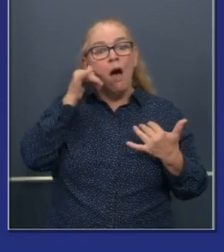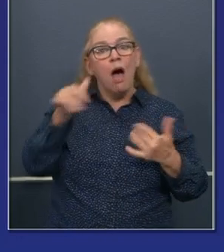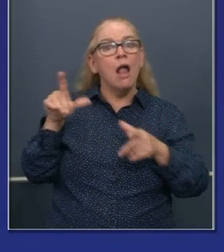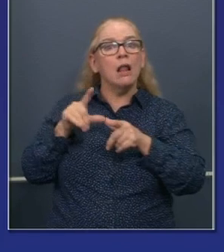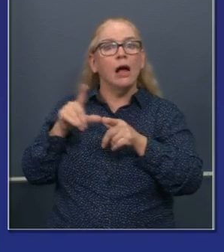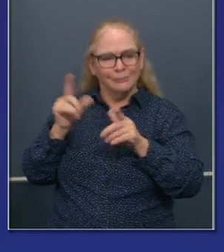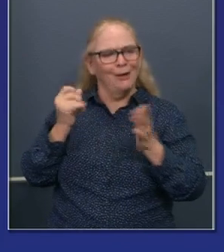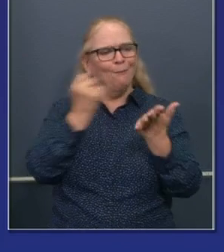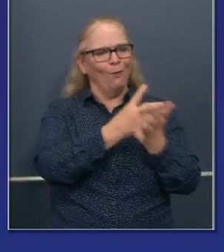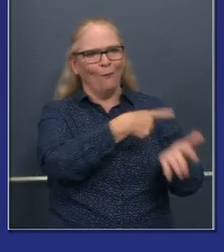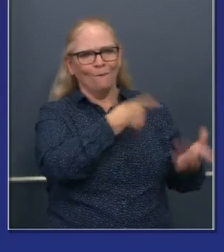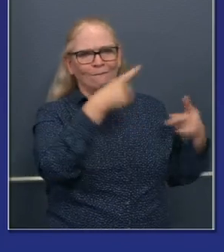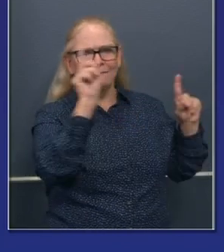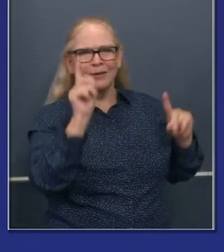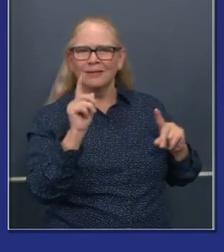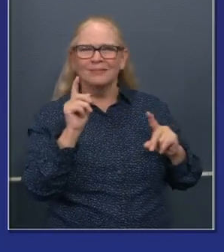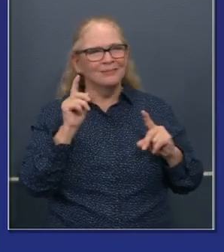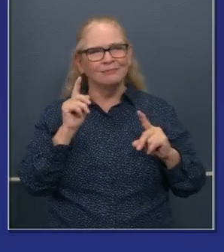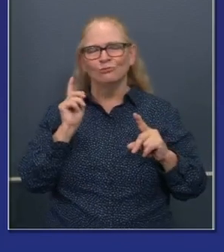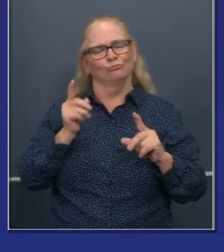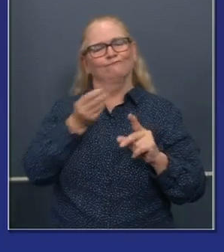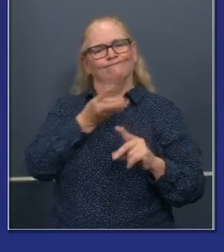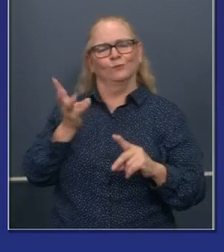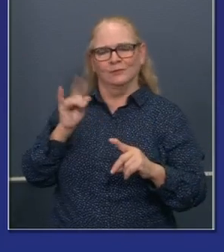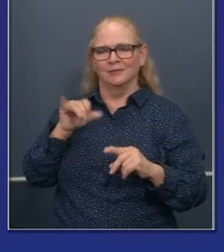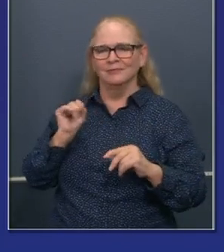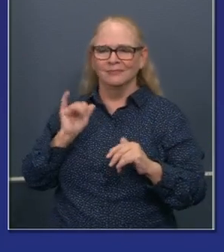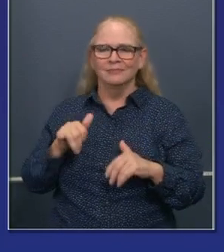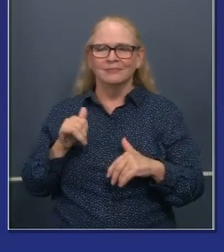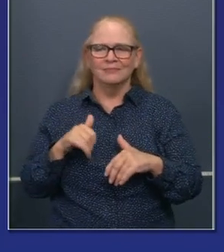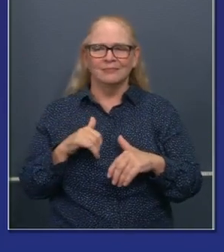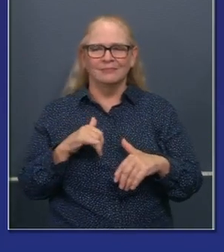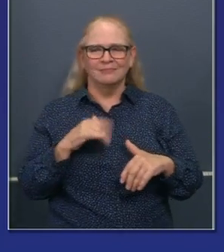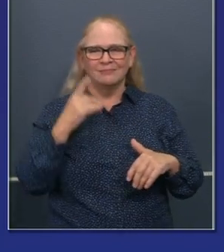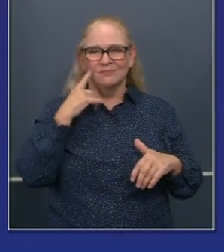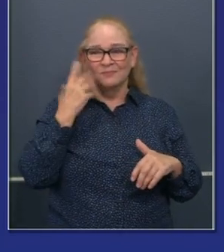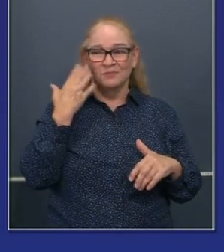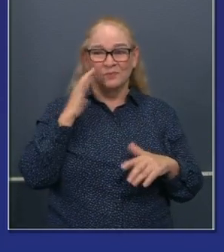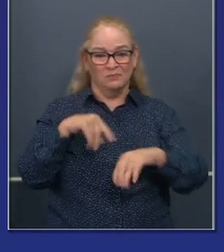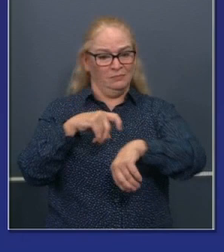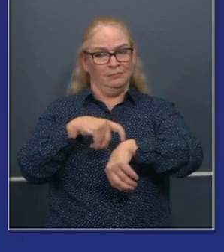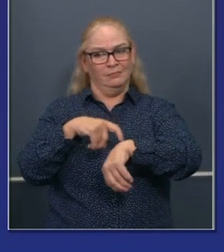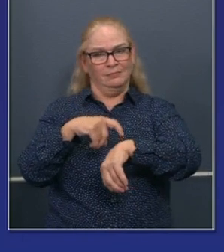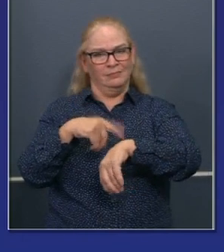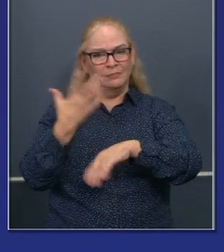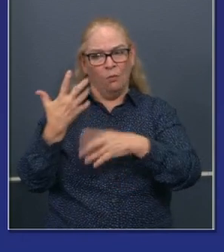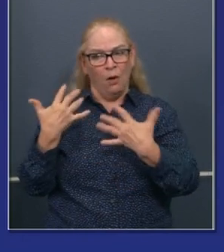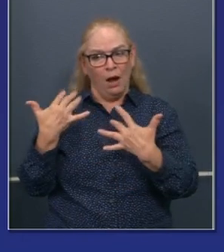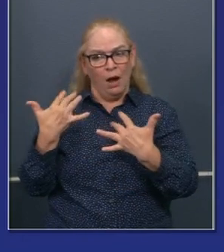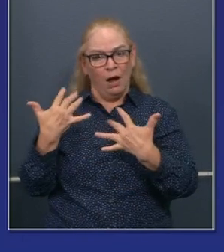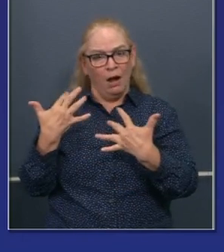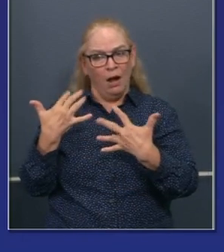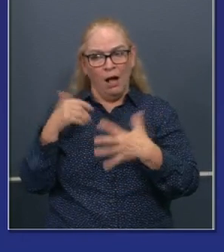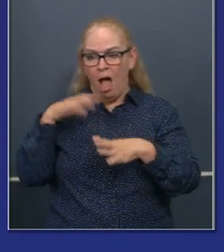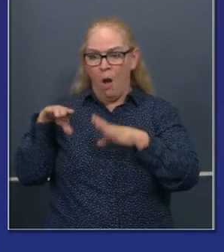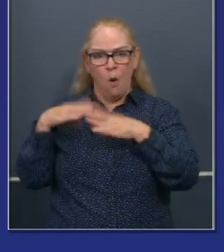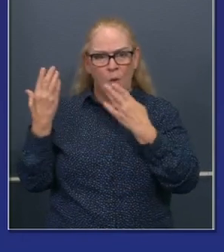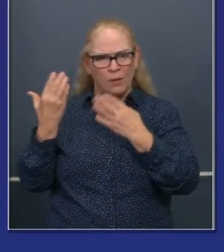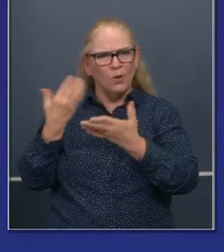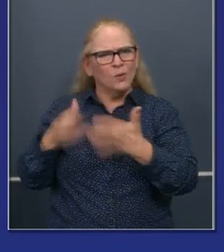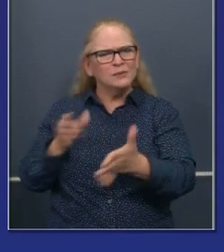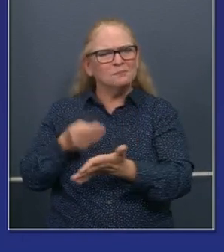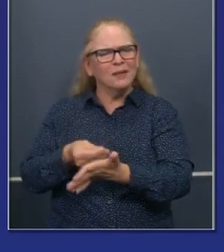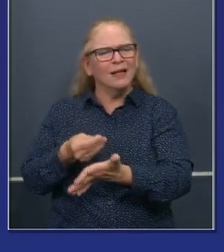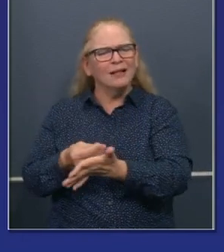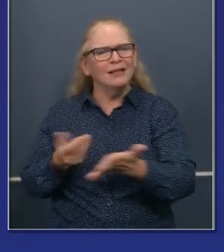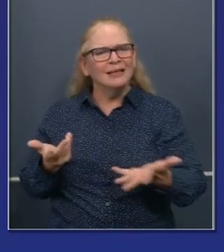into that. Uh, it's just about, you know, time value of money. Just make a decision. Let me know what the rules of the road are. Don't let